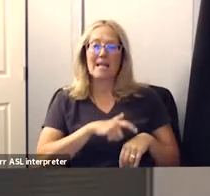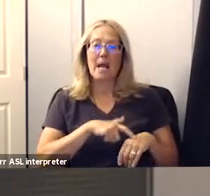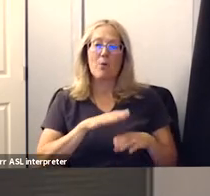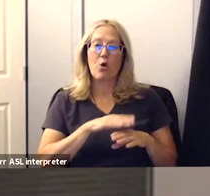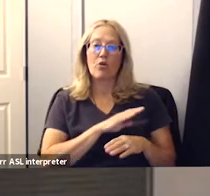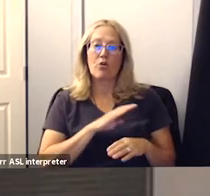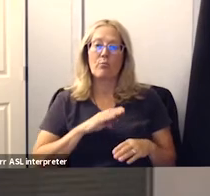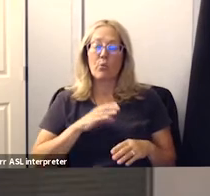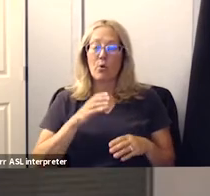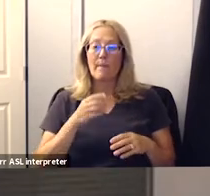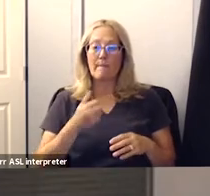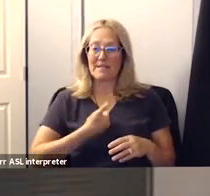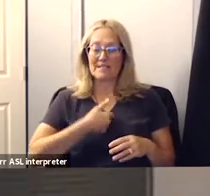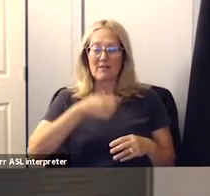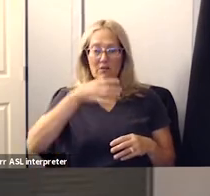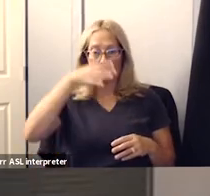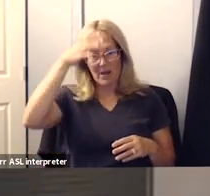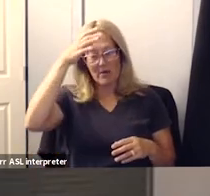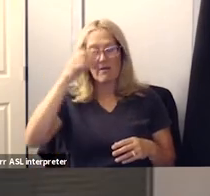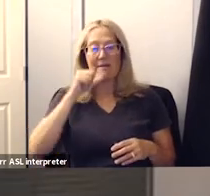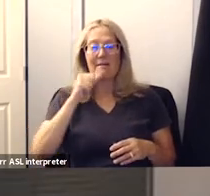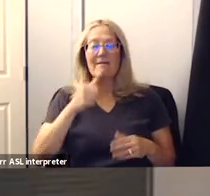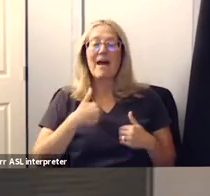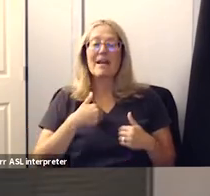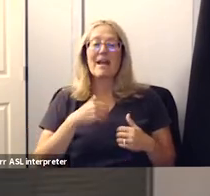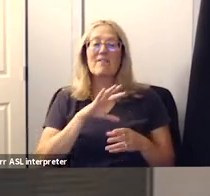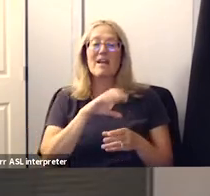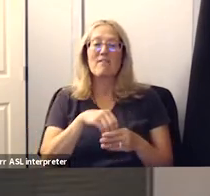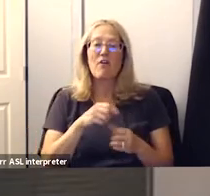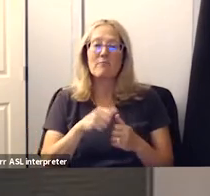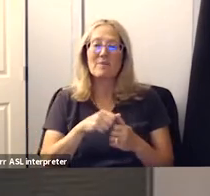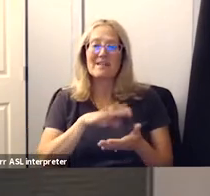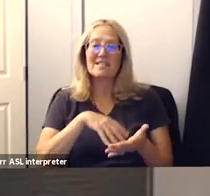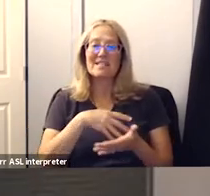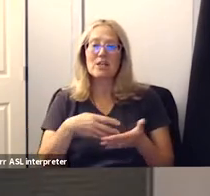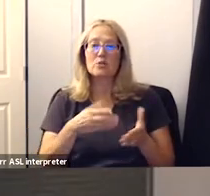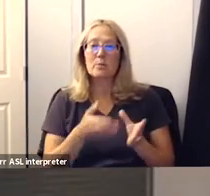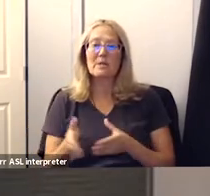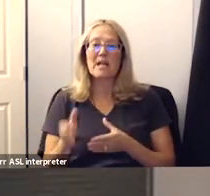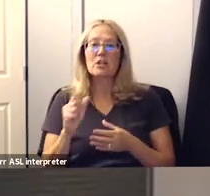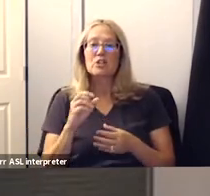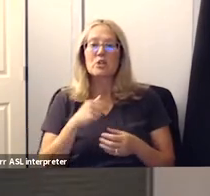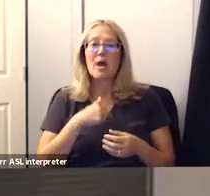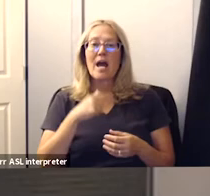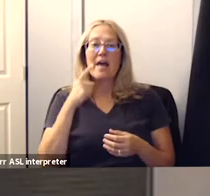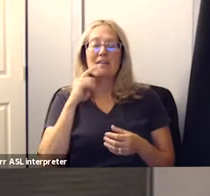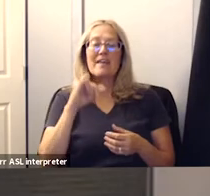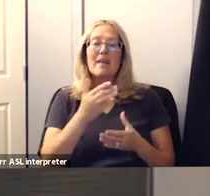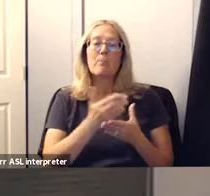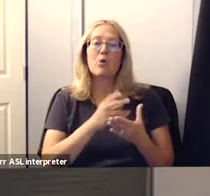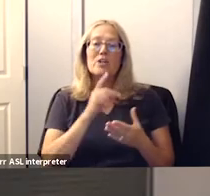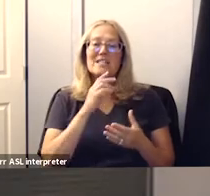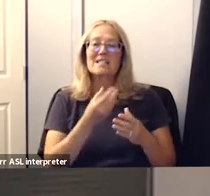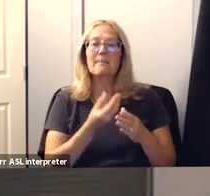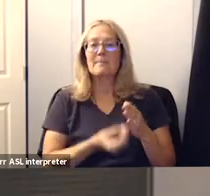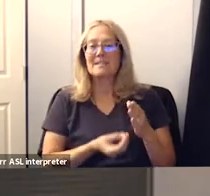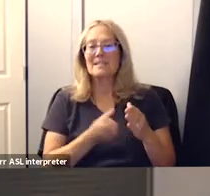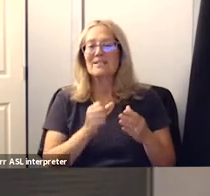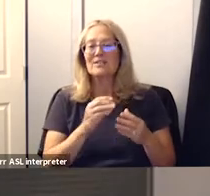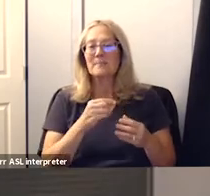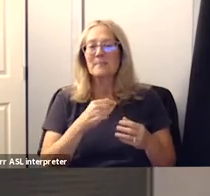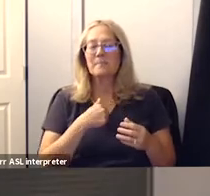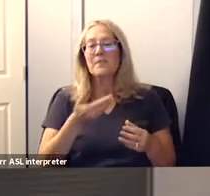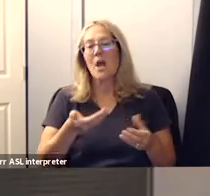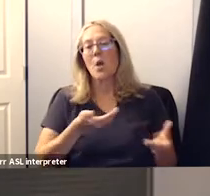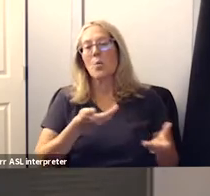board as a parent we haven't had parent involvement in the schedule and i think that it's been a missing piece and i welcome uh the those